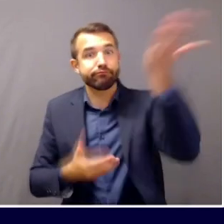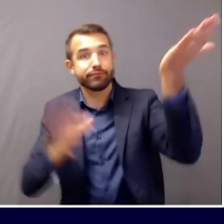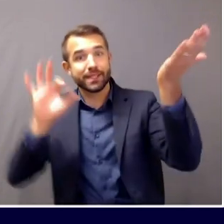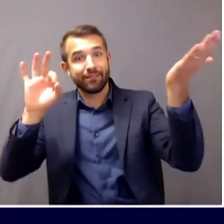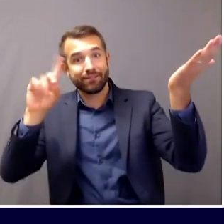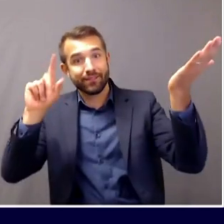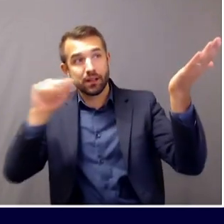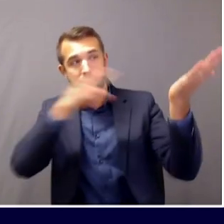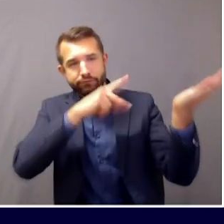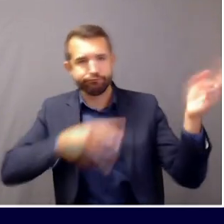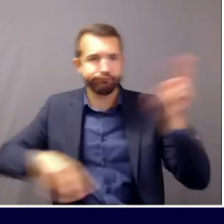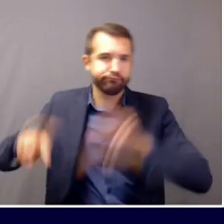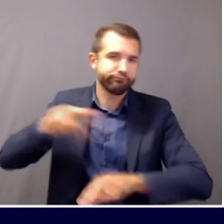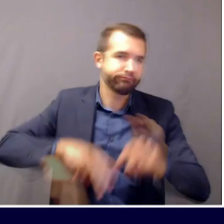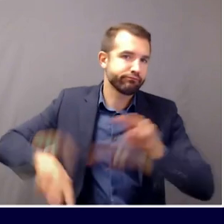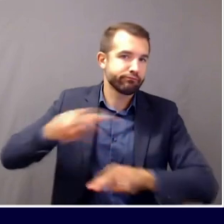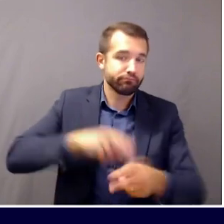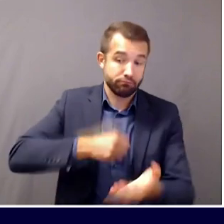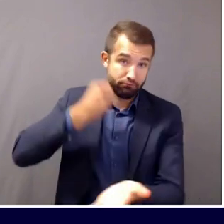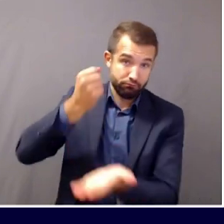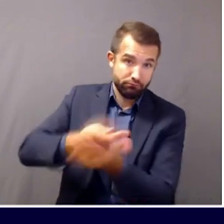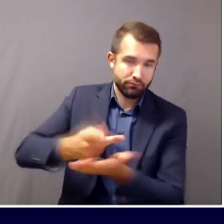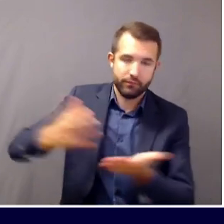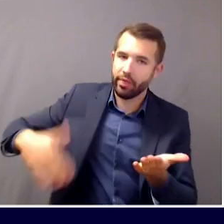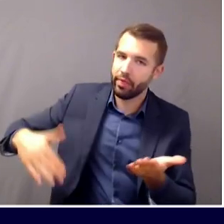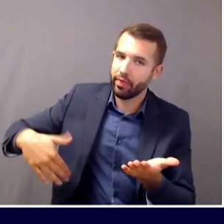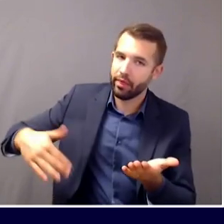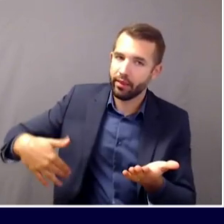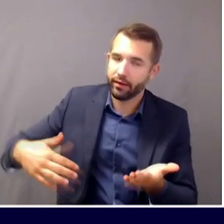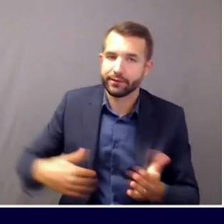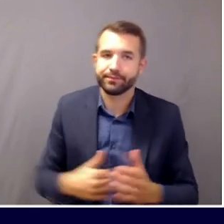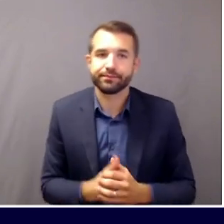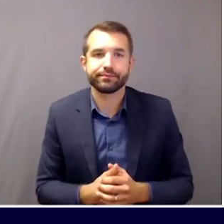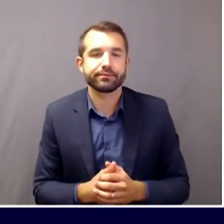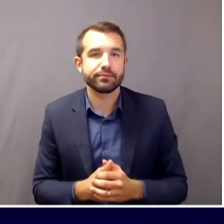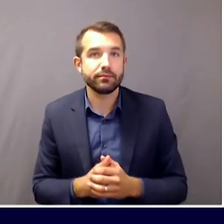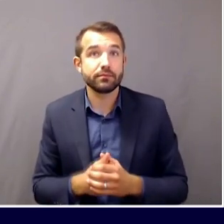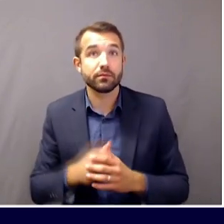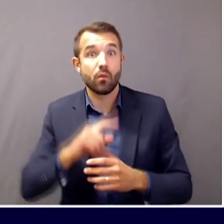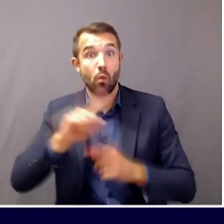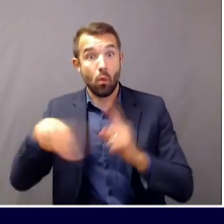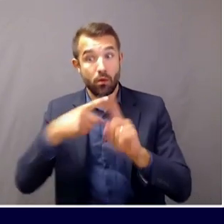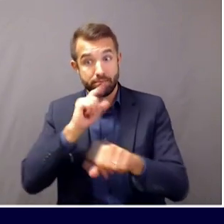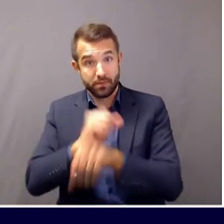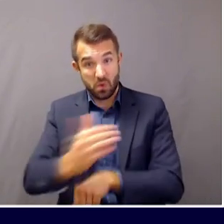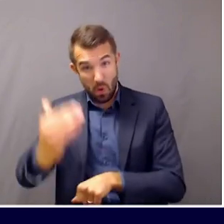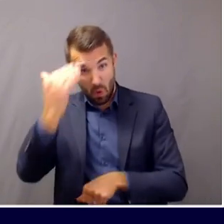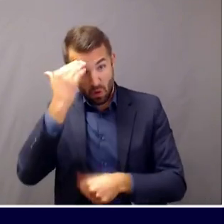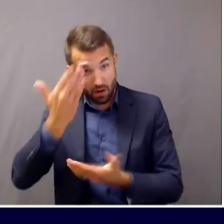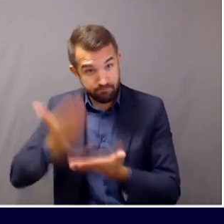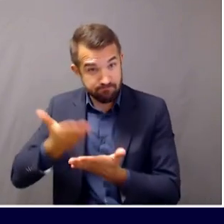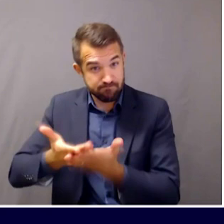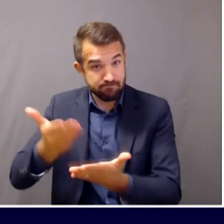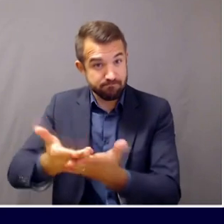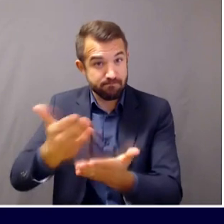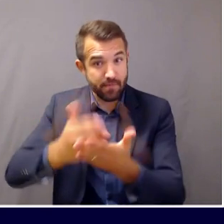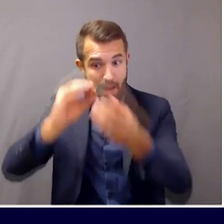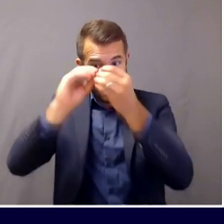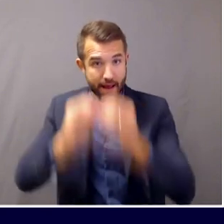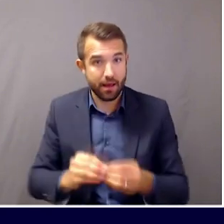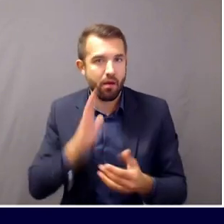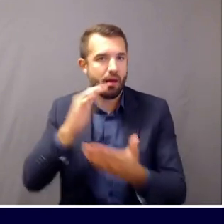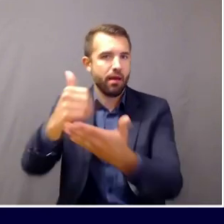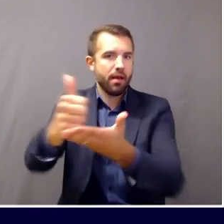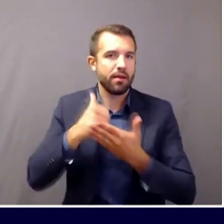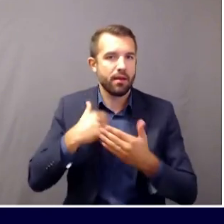hasn't been done yet. And so once we get a sense of what those data are, we'll be able to create a model that looks at something